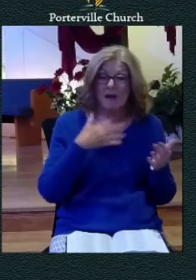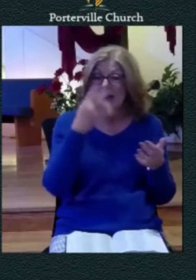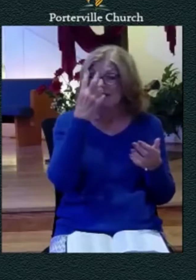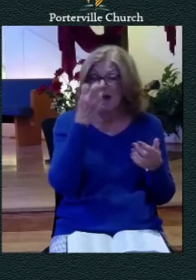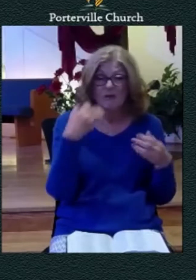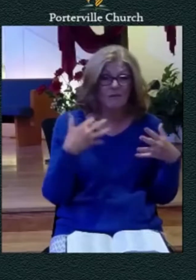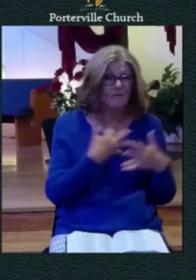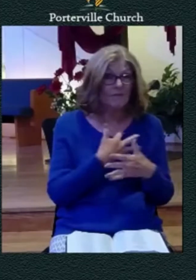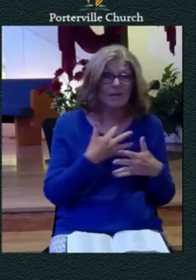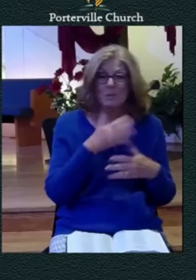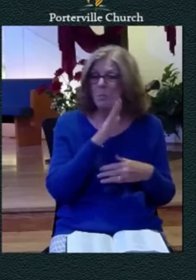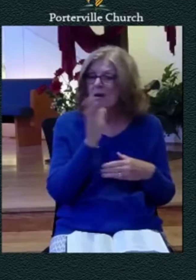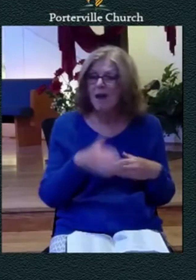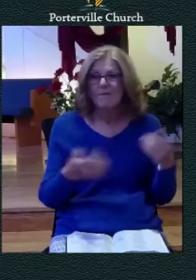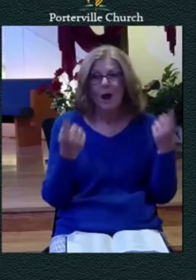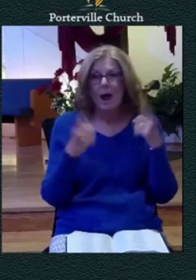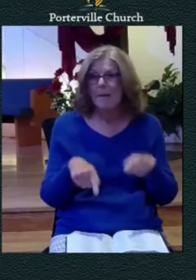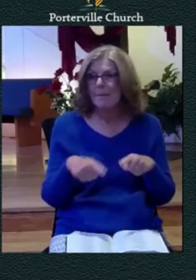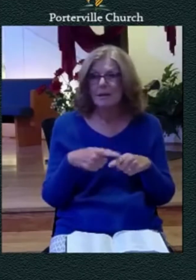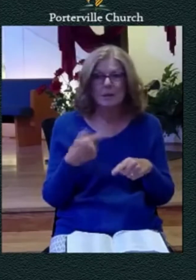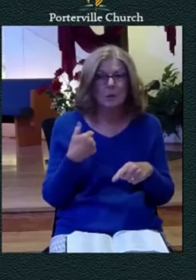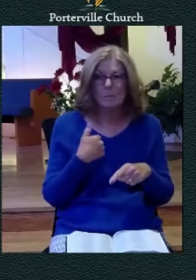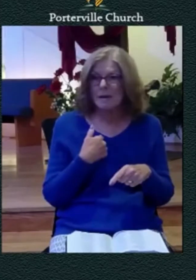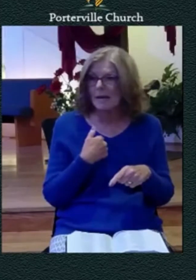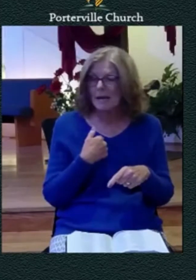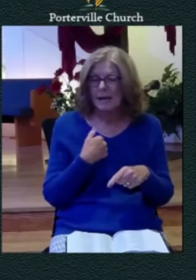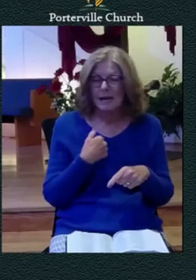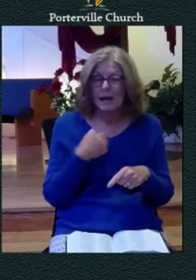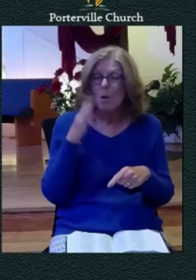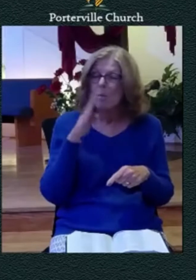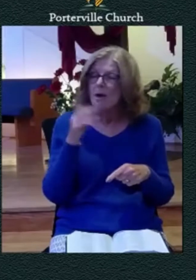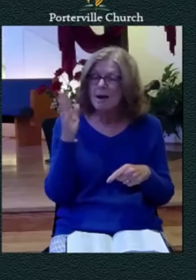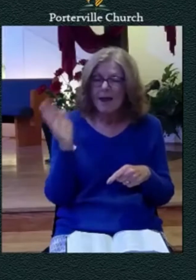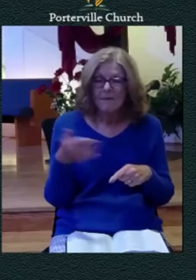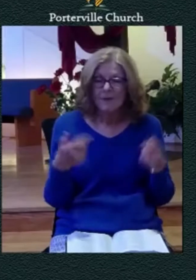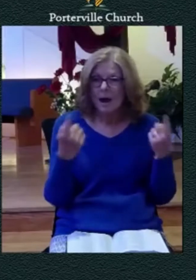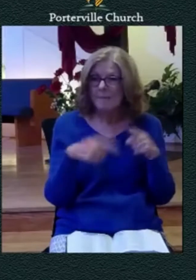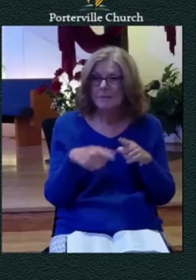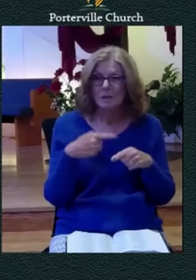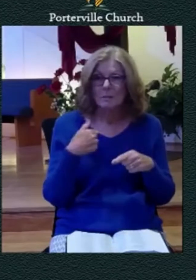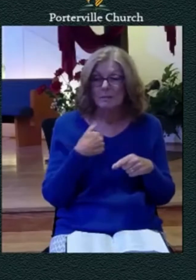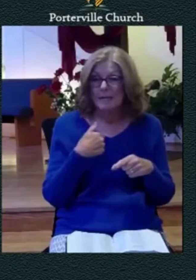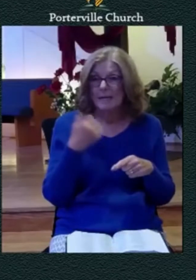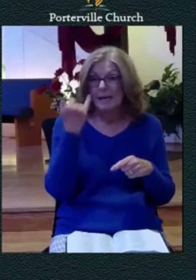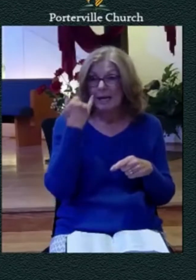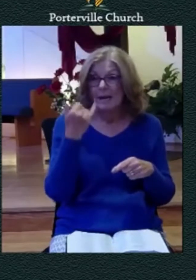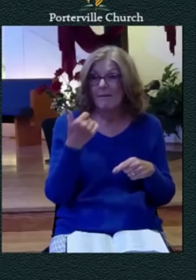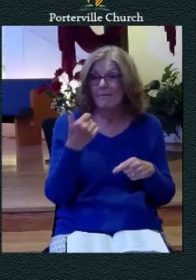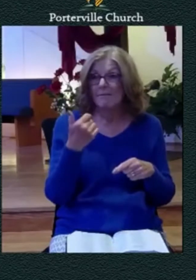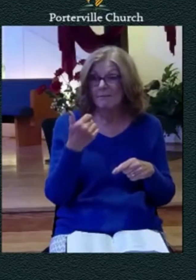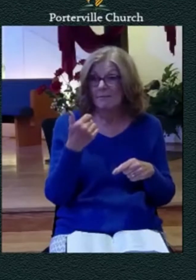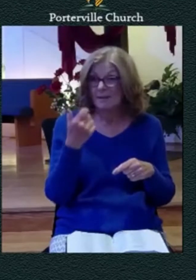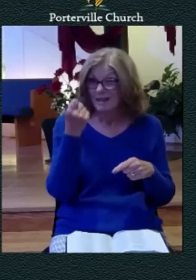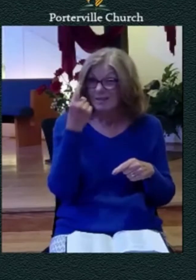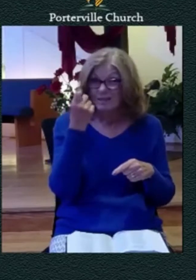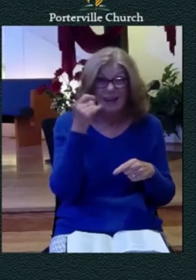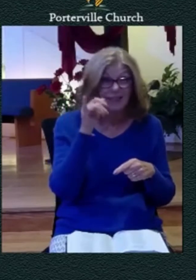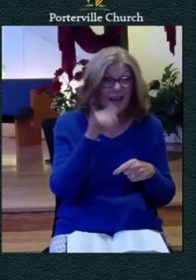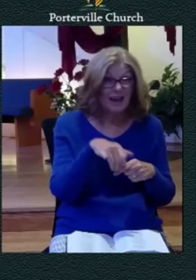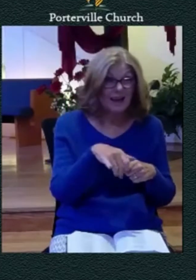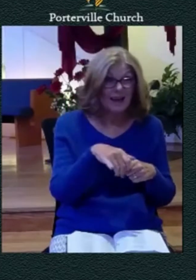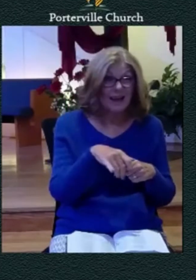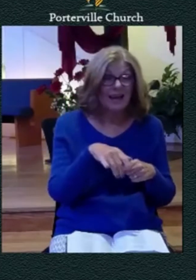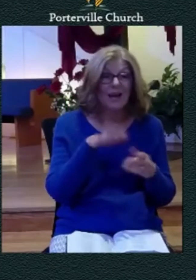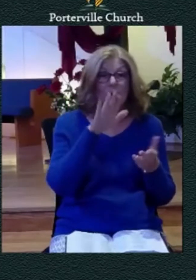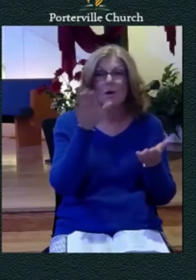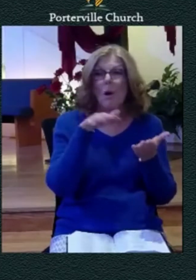upon my radar no matter how difficult the distress might be do you see that it's the weakness of